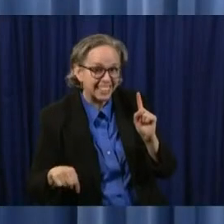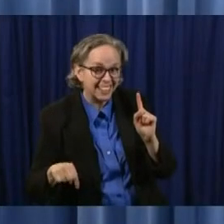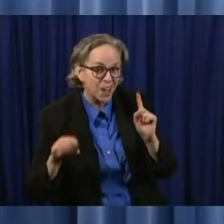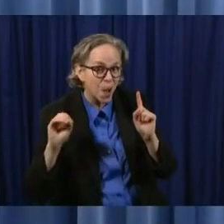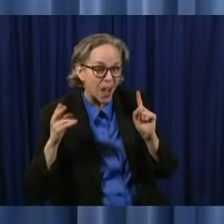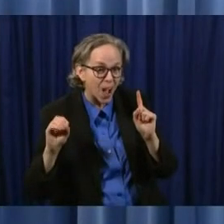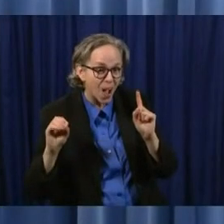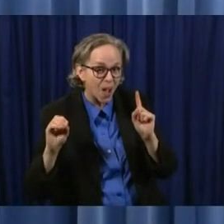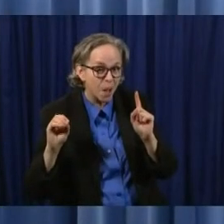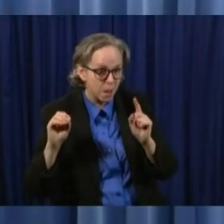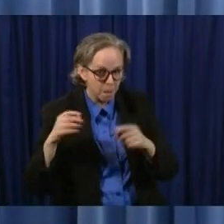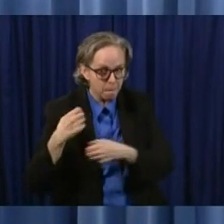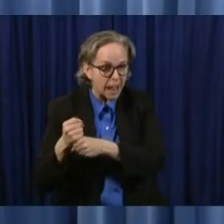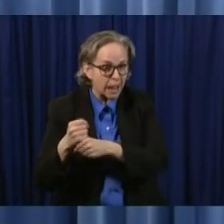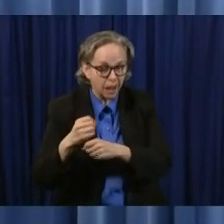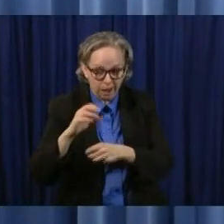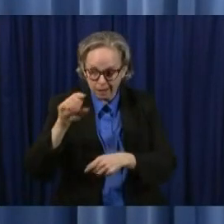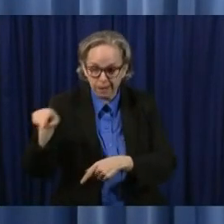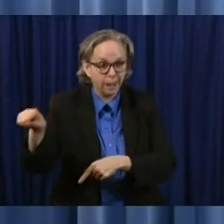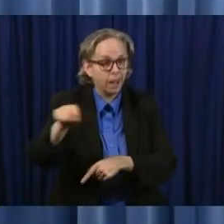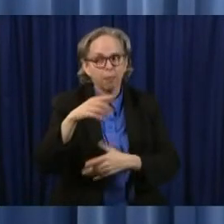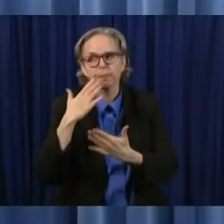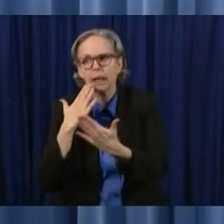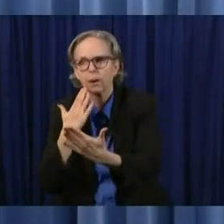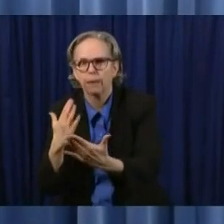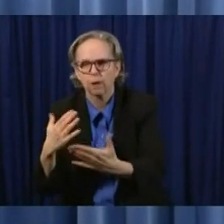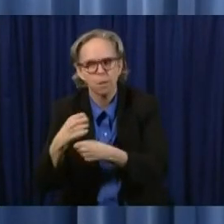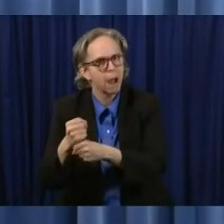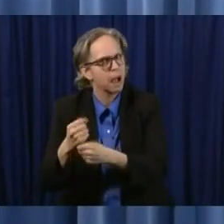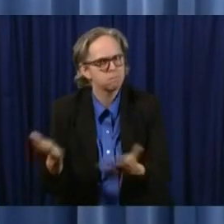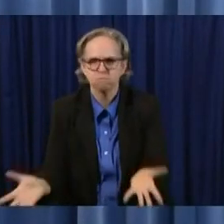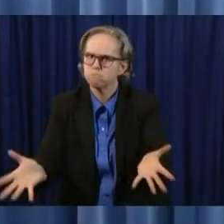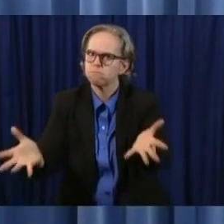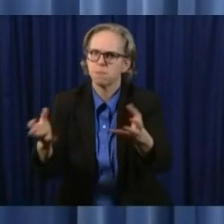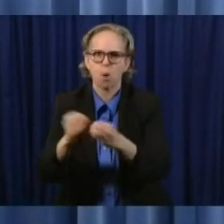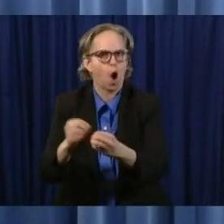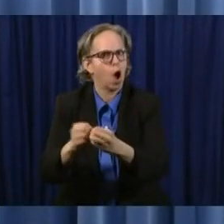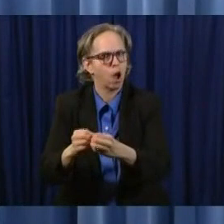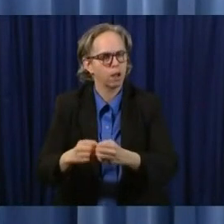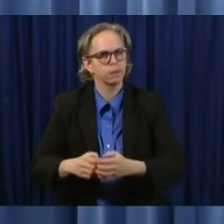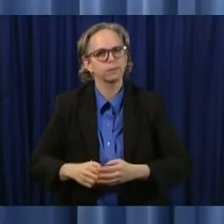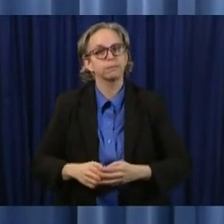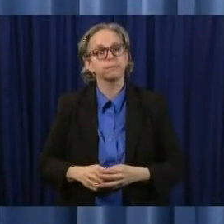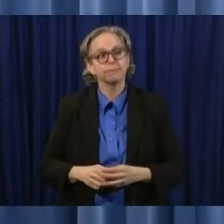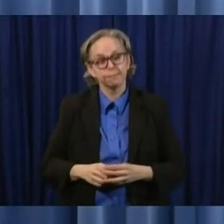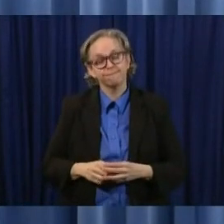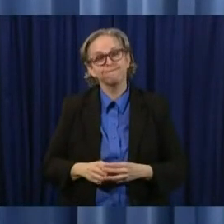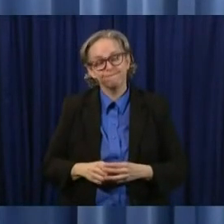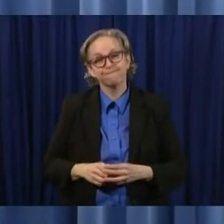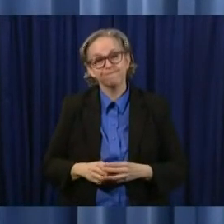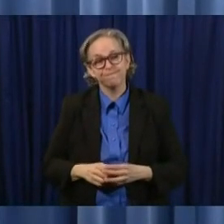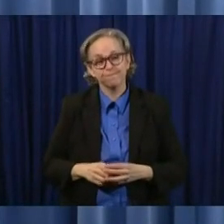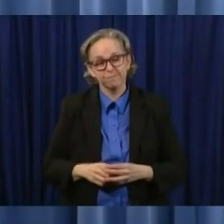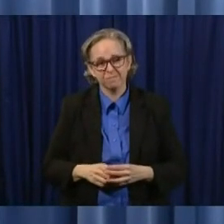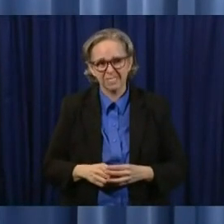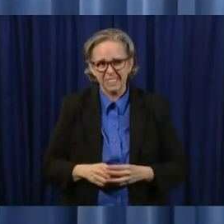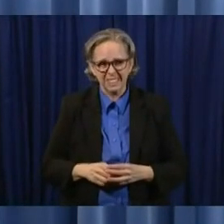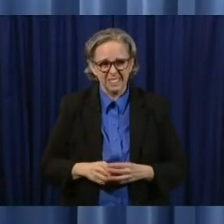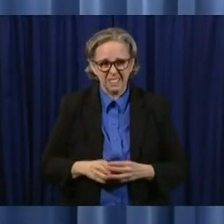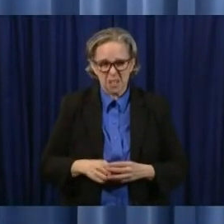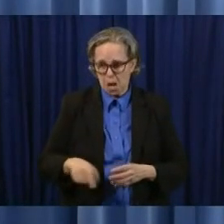making the PPE and we want to thank them this really their response has